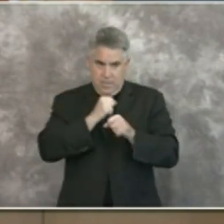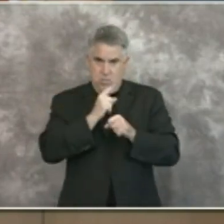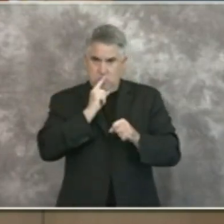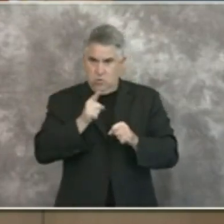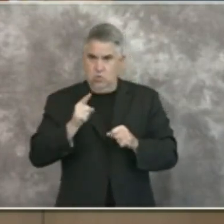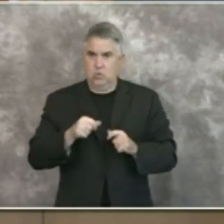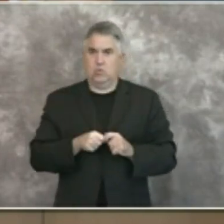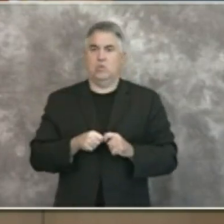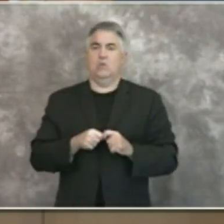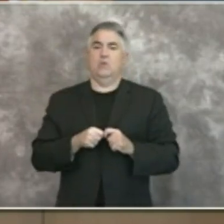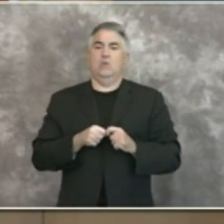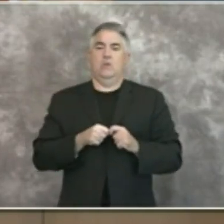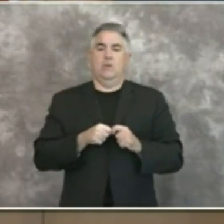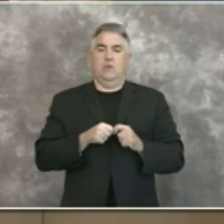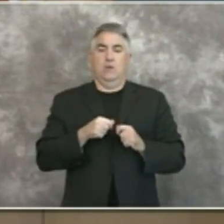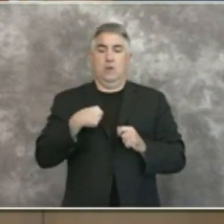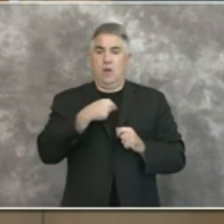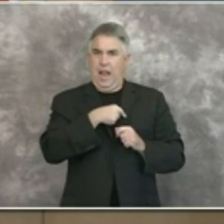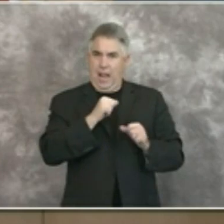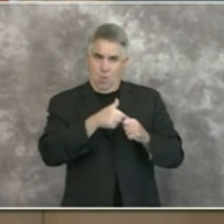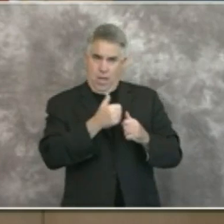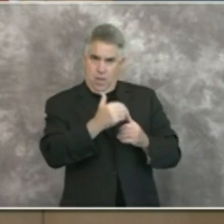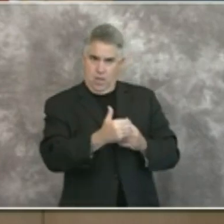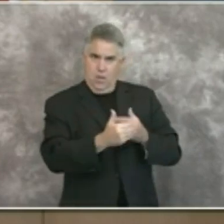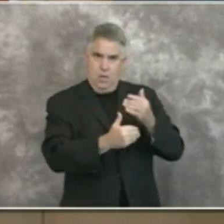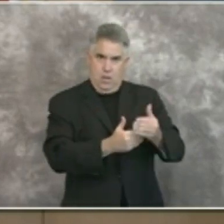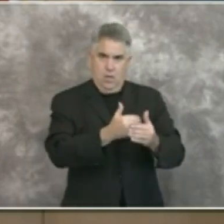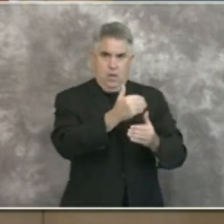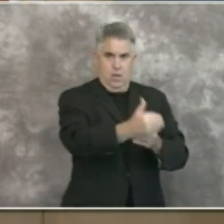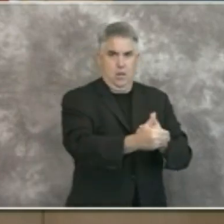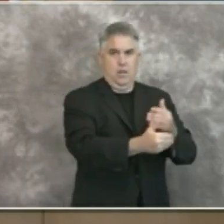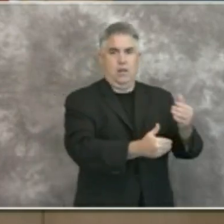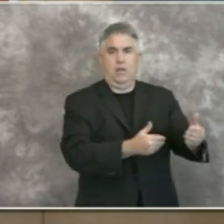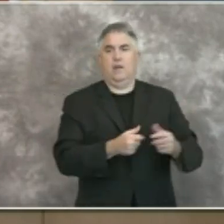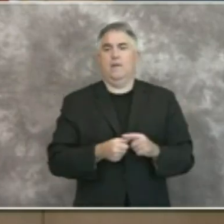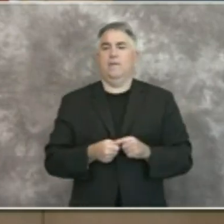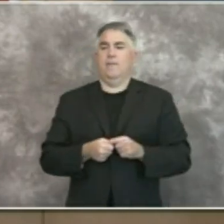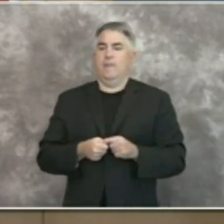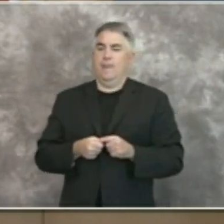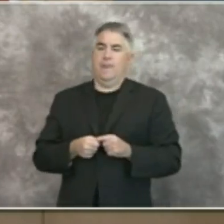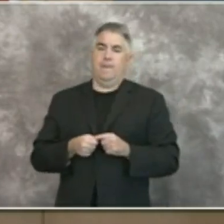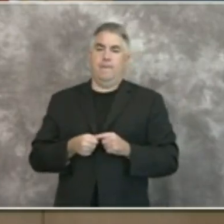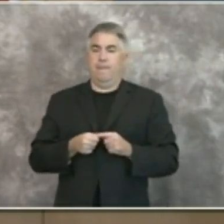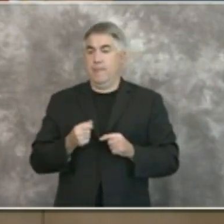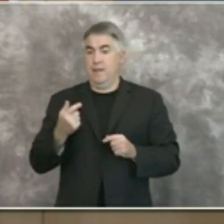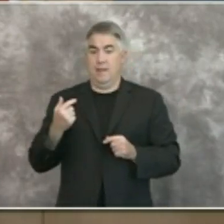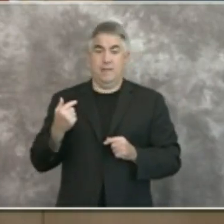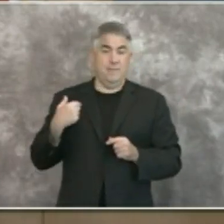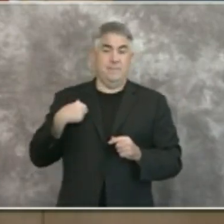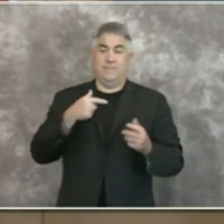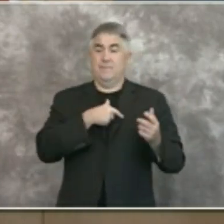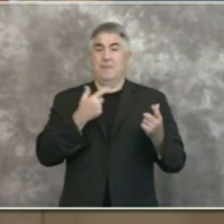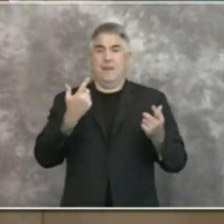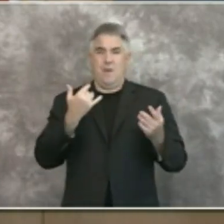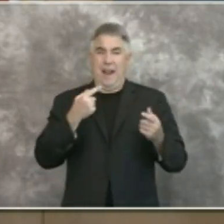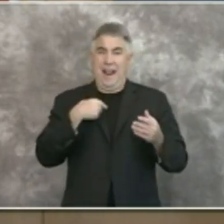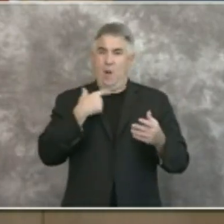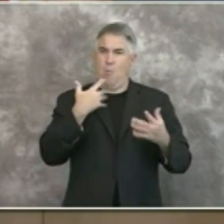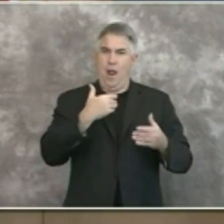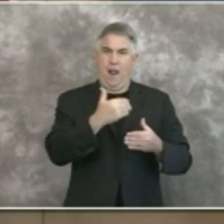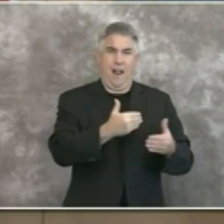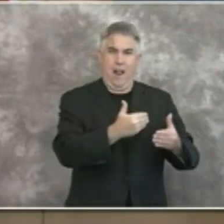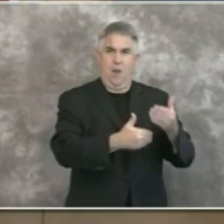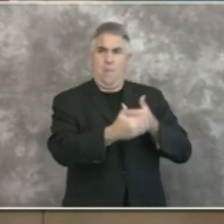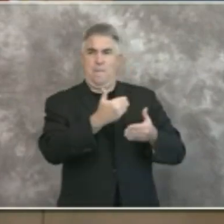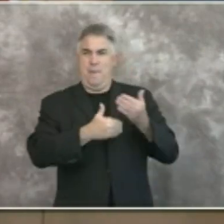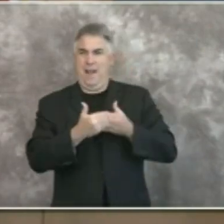determine our ability uh to continue to move forward uh and what things it is that might cause us to take some alternate actions so we'll start with the first uh